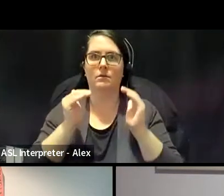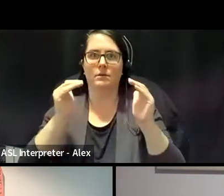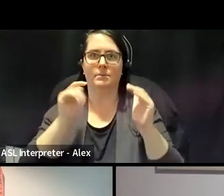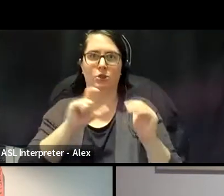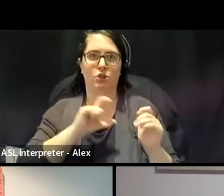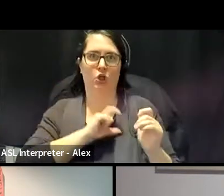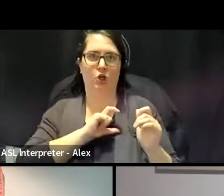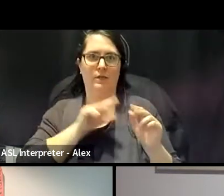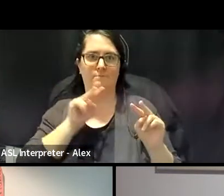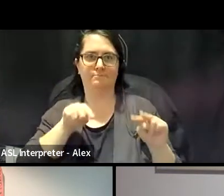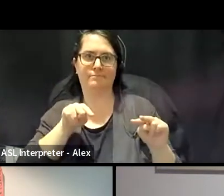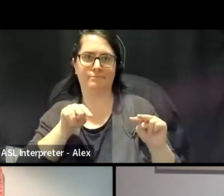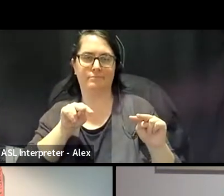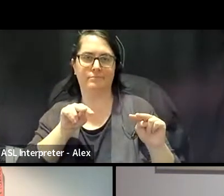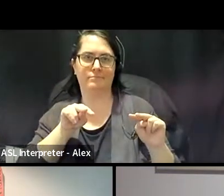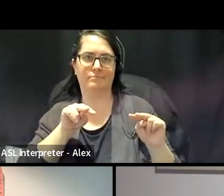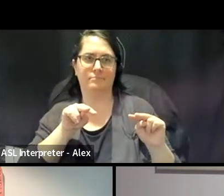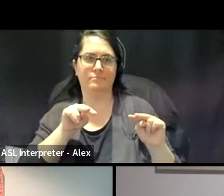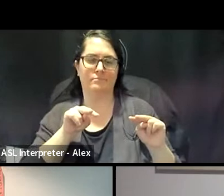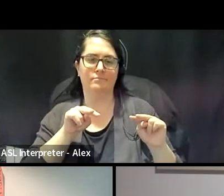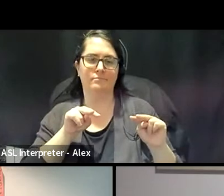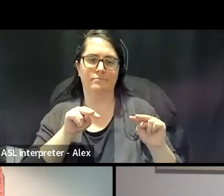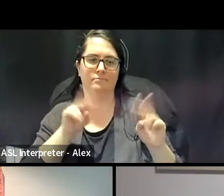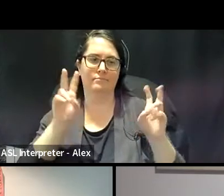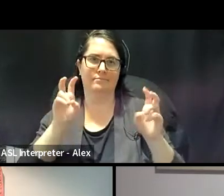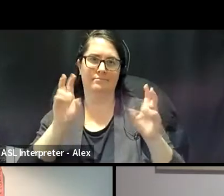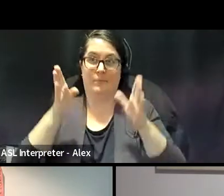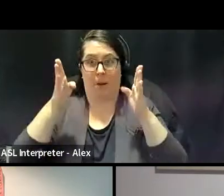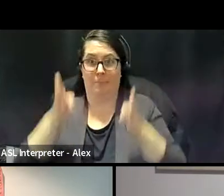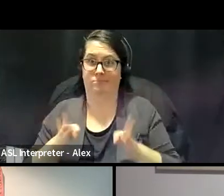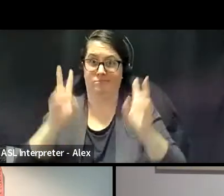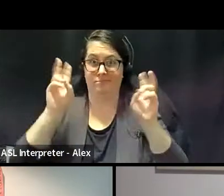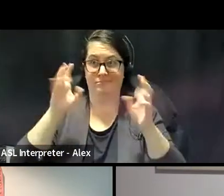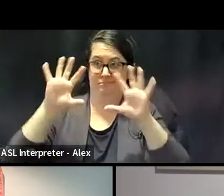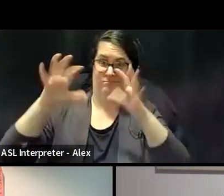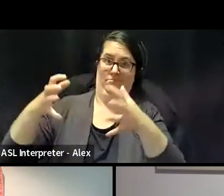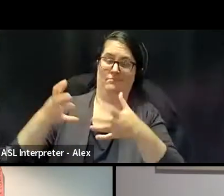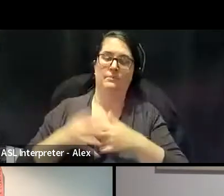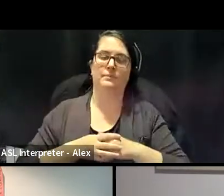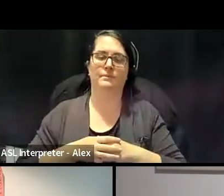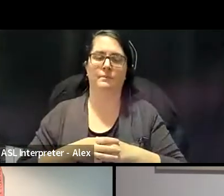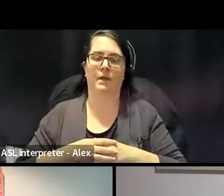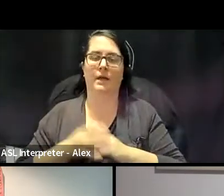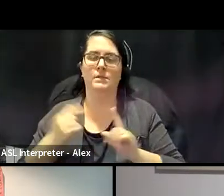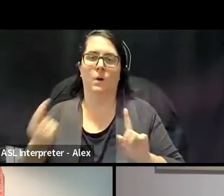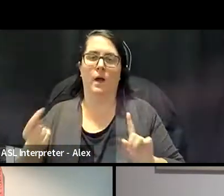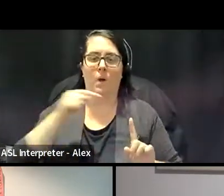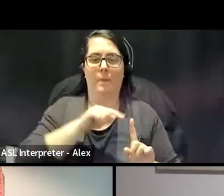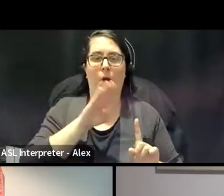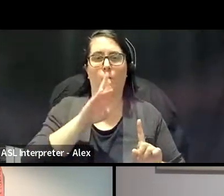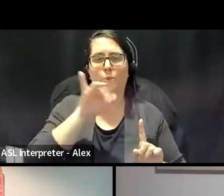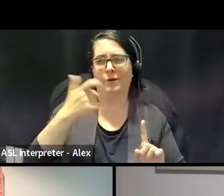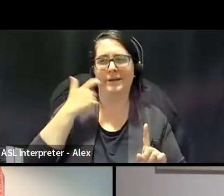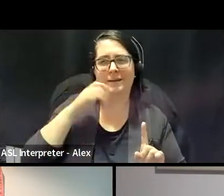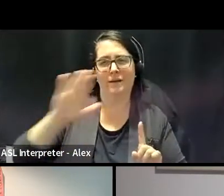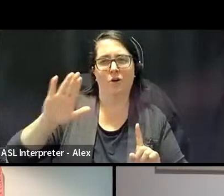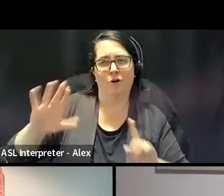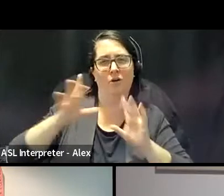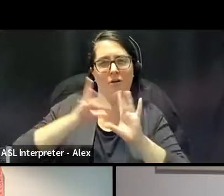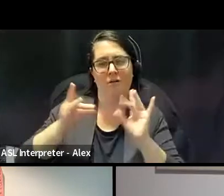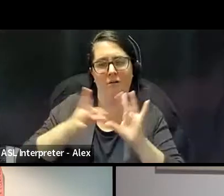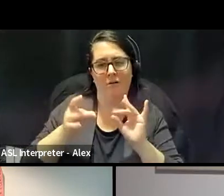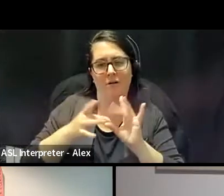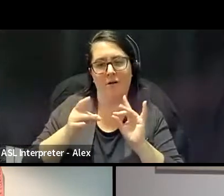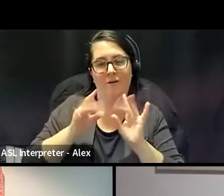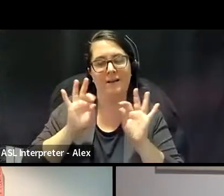um, entity. And so I go back to, uh, what Ri was talking about in terms of, uh,